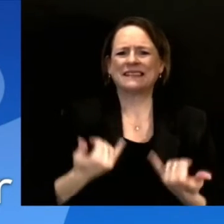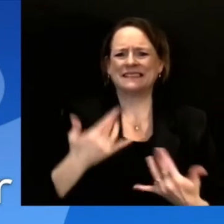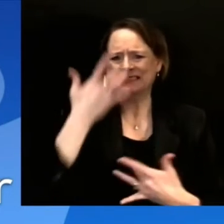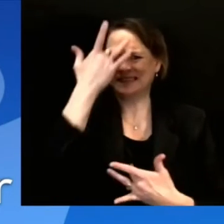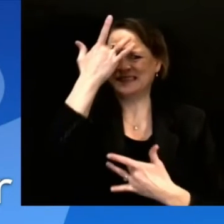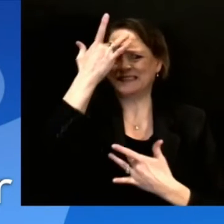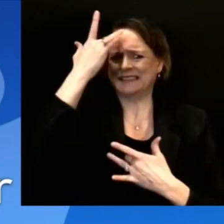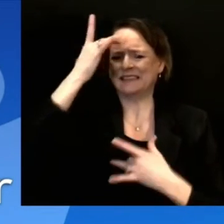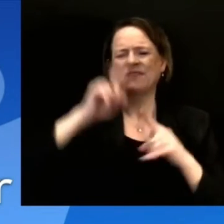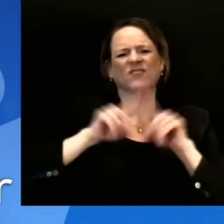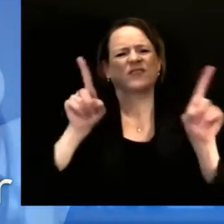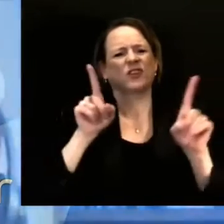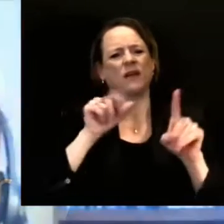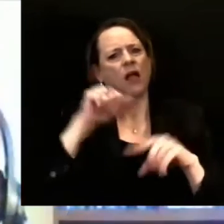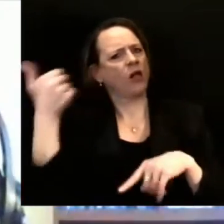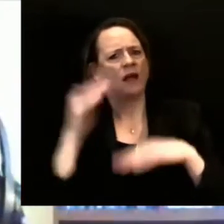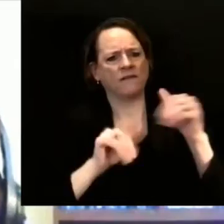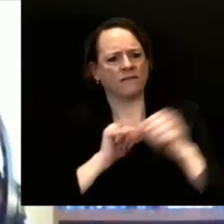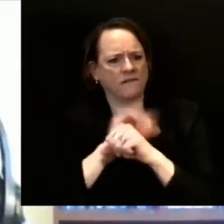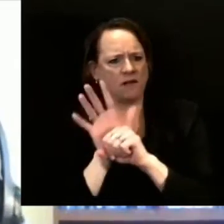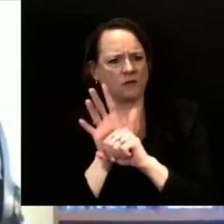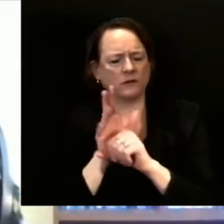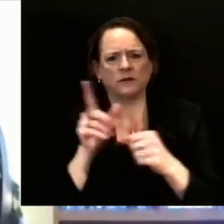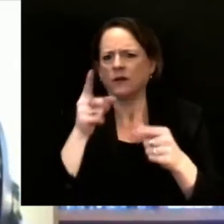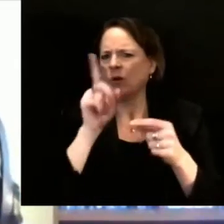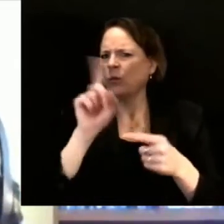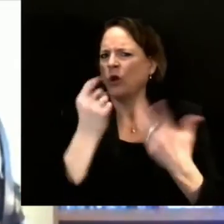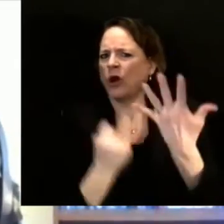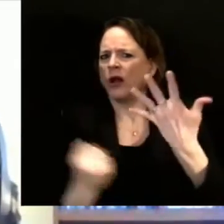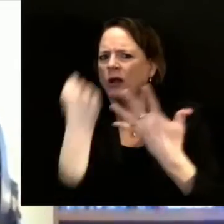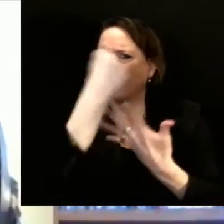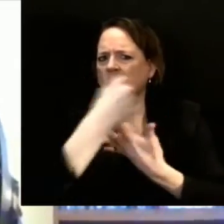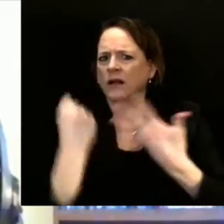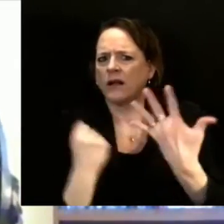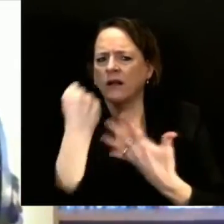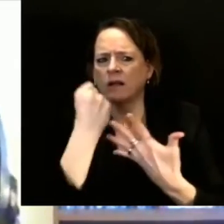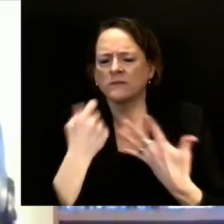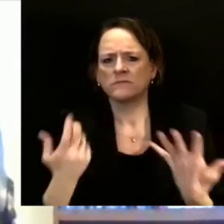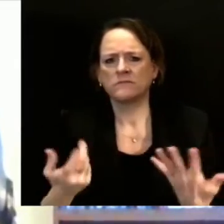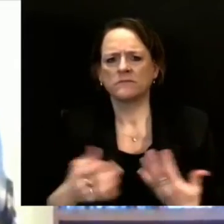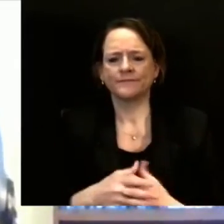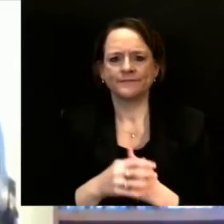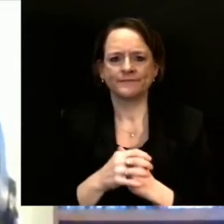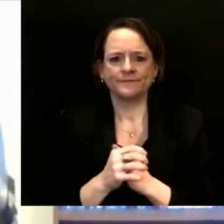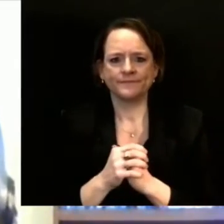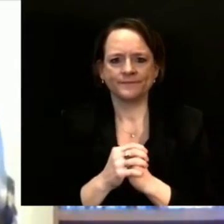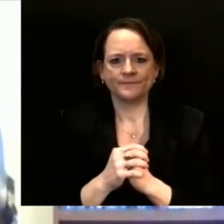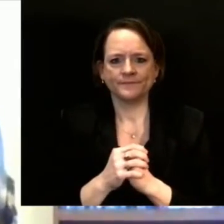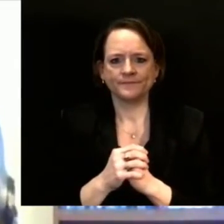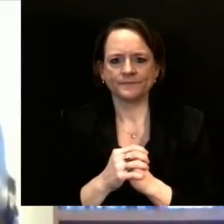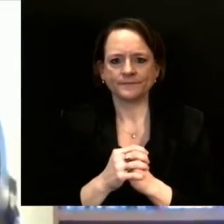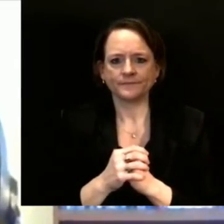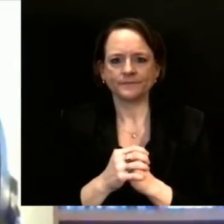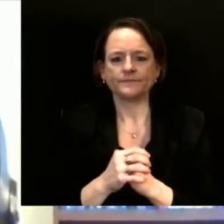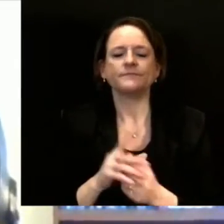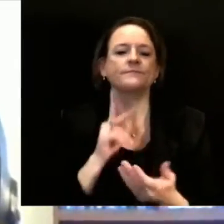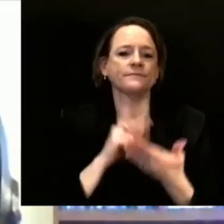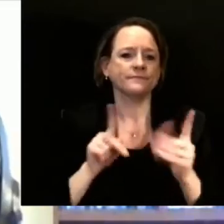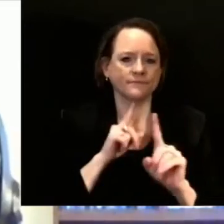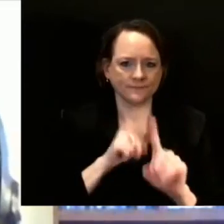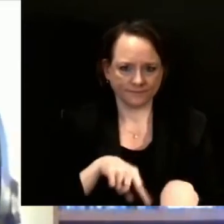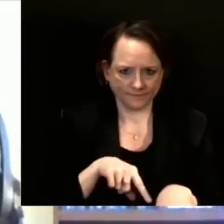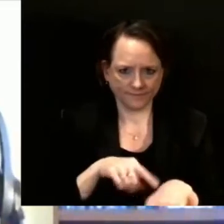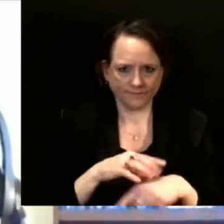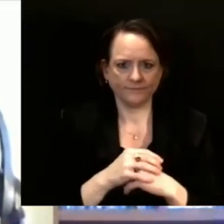So there's approximately 600,000 people in this next group that will become eligible, or